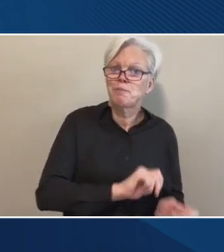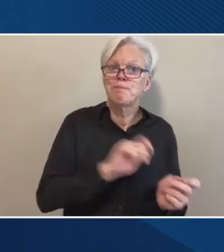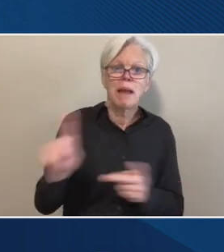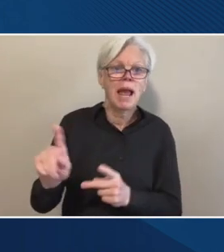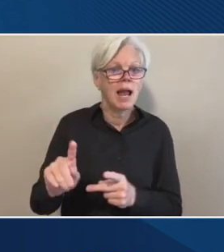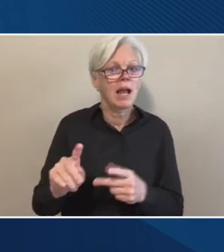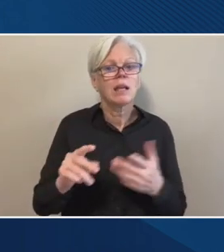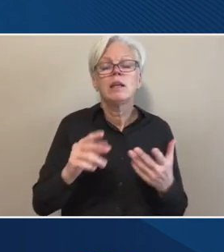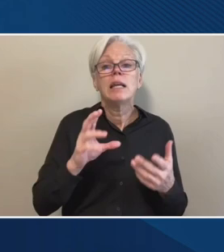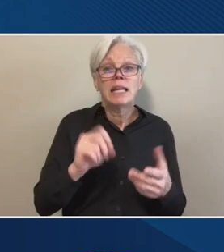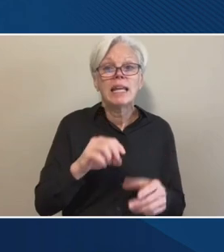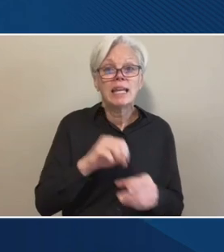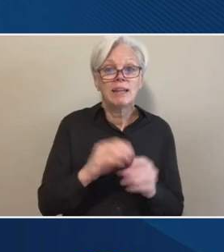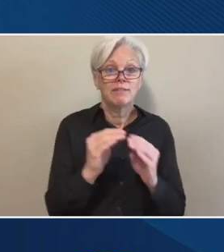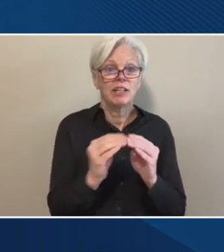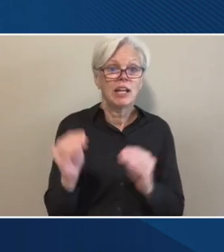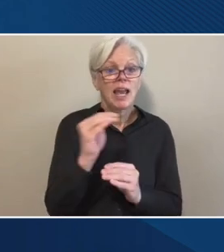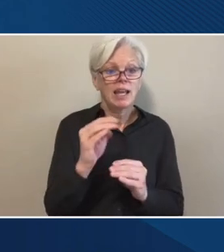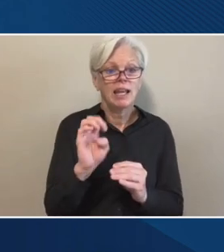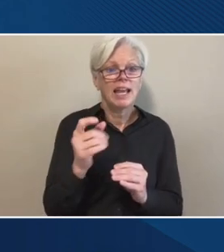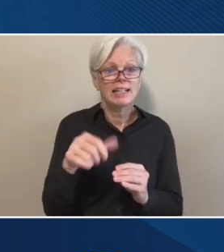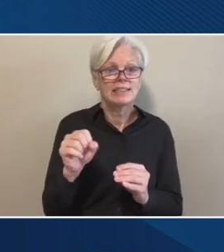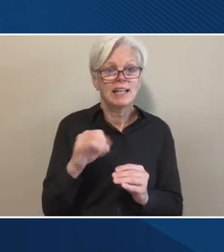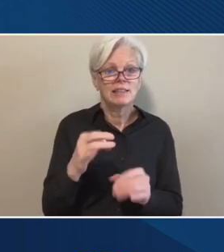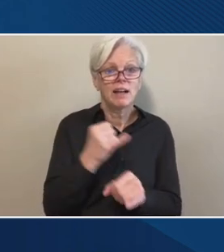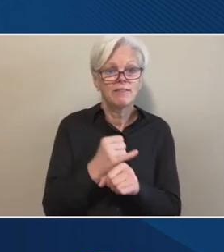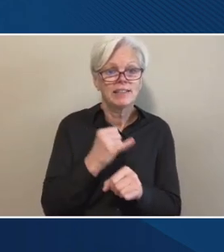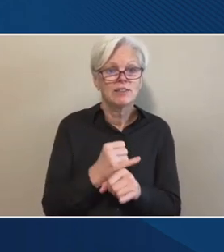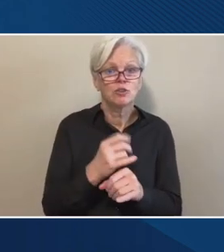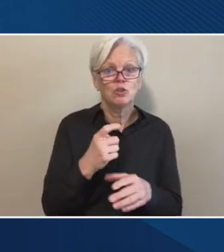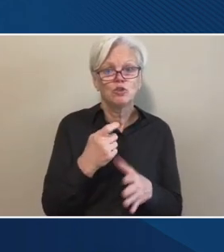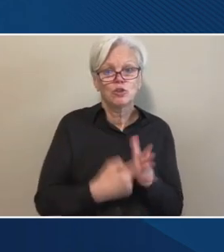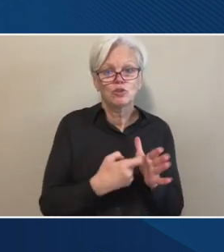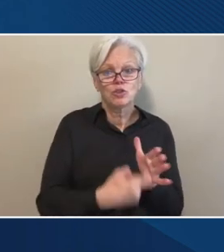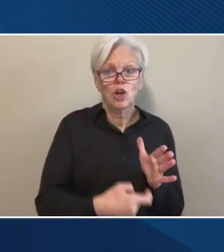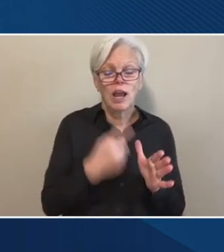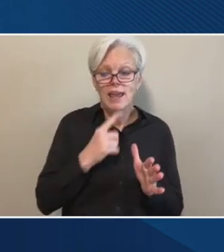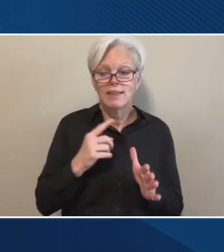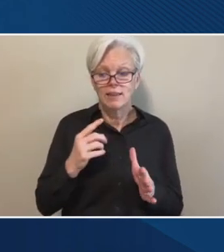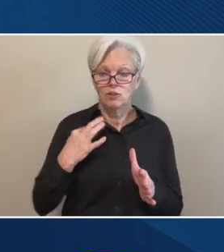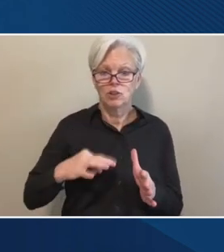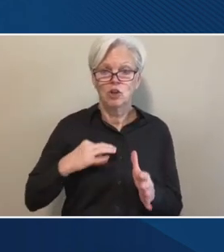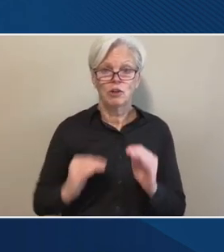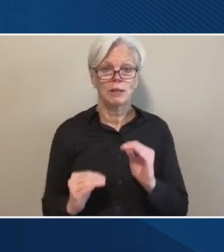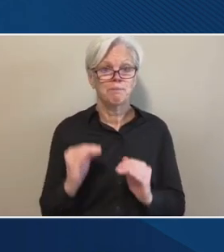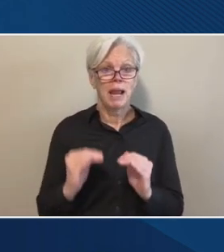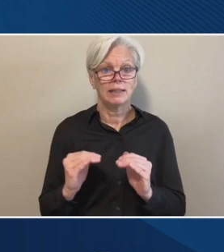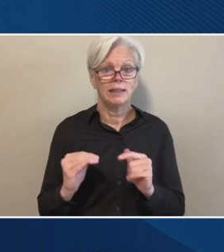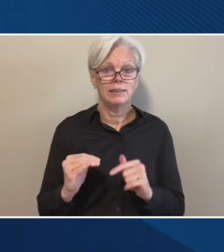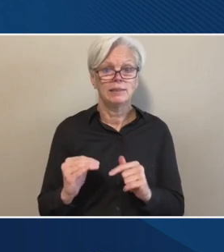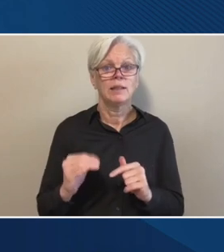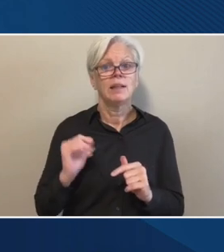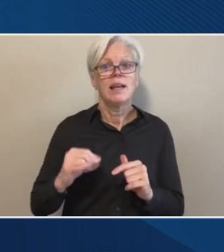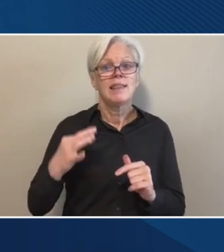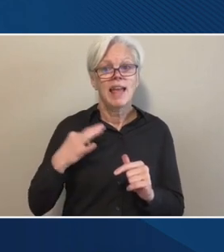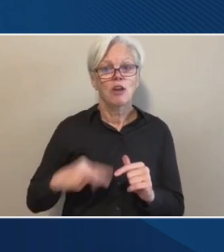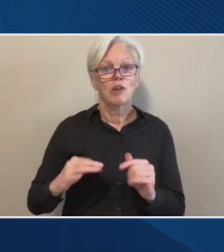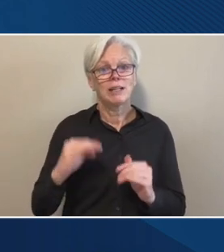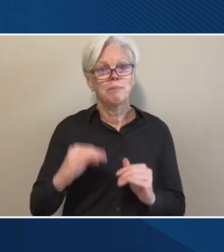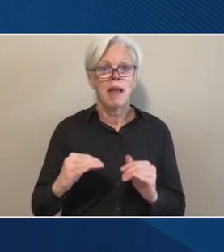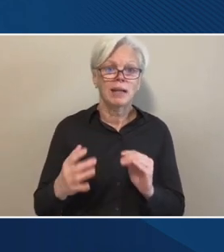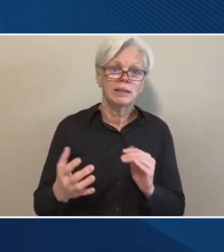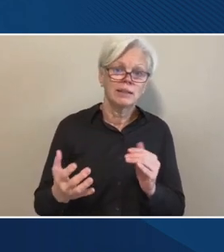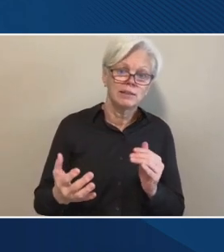actually in excess of the, uh, institutional charges and there is a credit balance provided, the credit balance technically goes to, um,